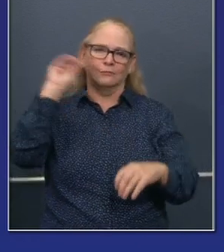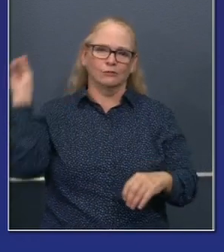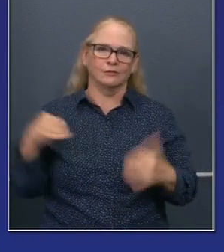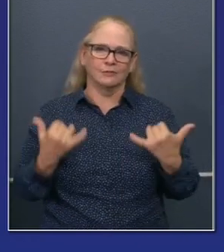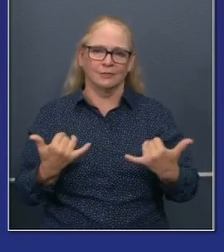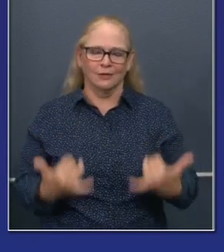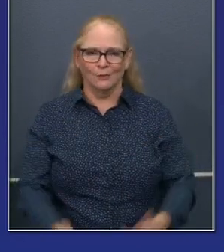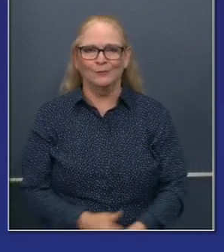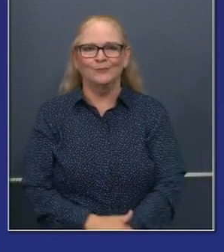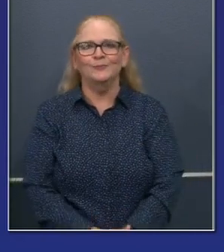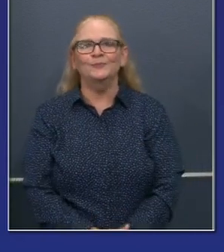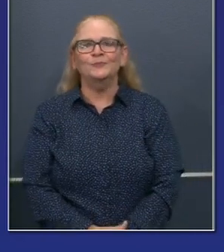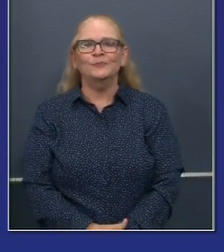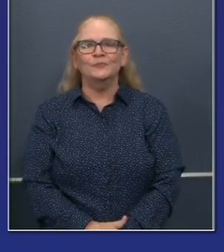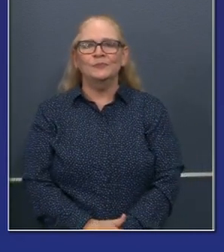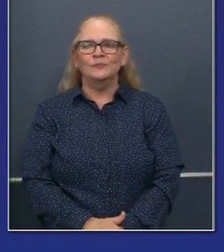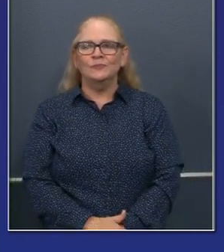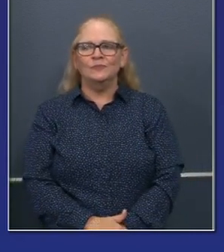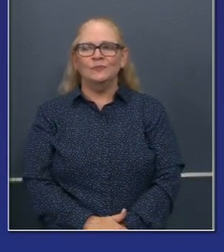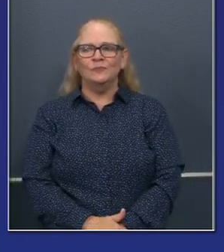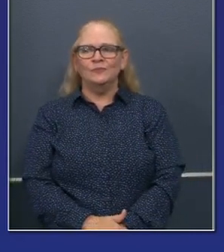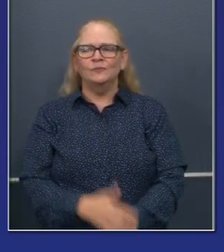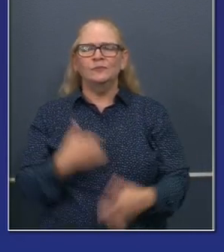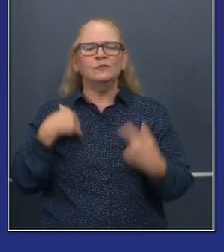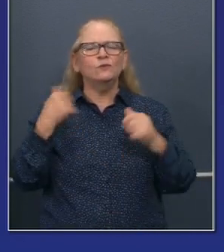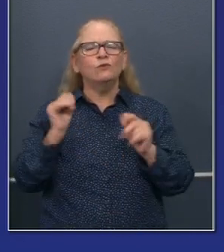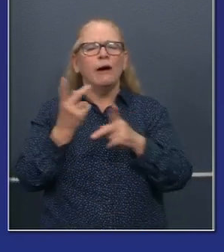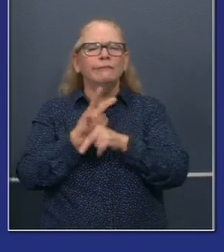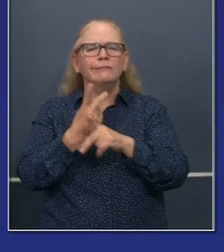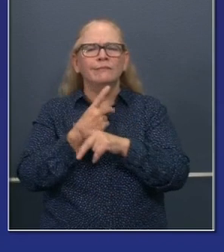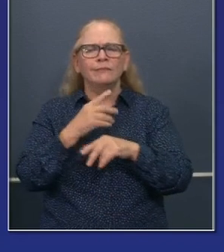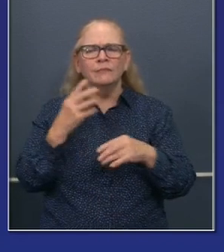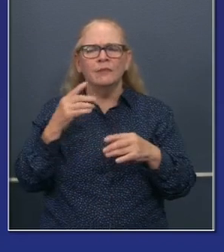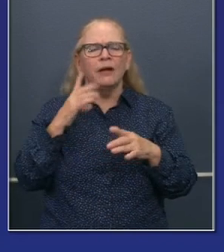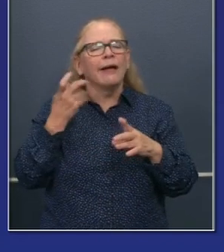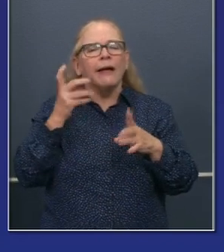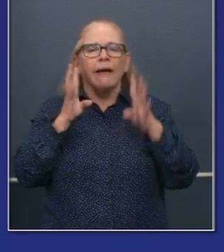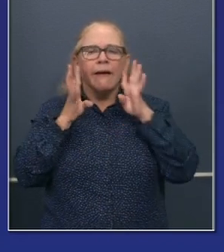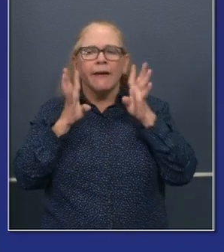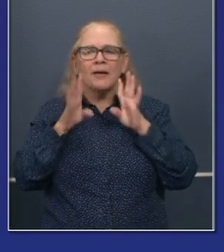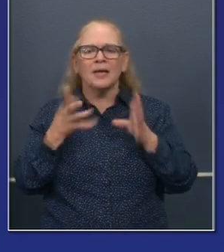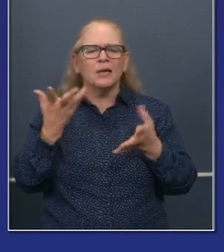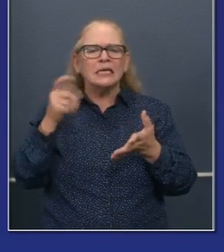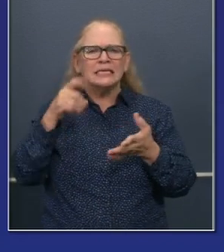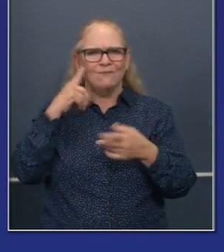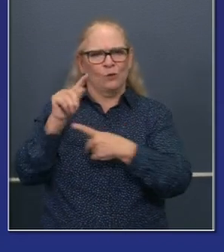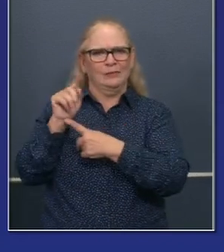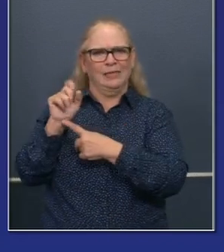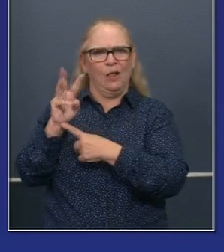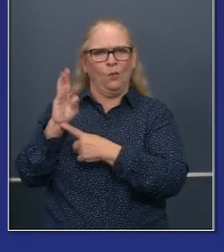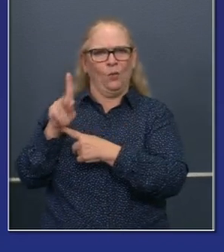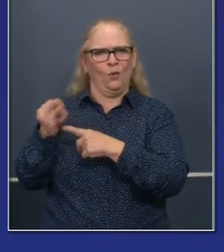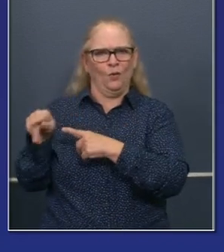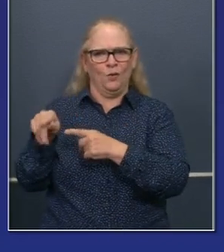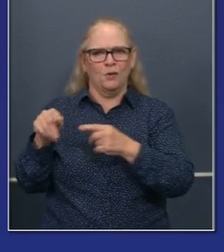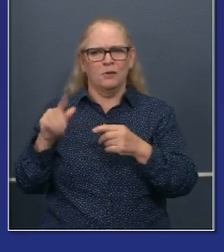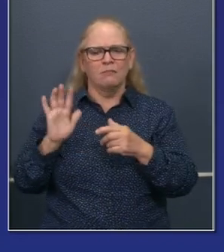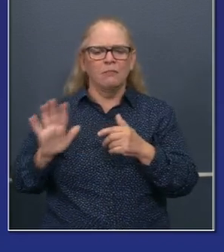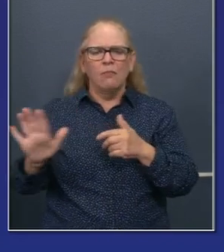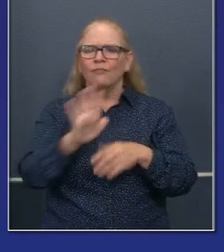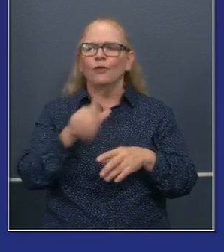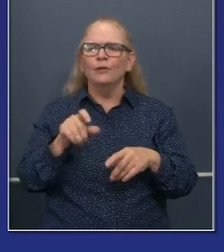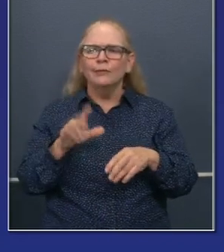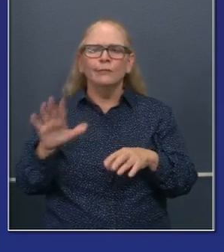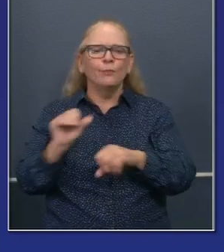consider, uh, some strategies of flexibility, uh, that meet the needs and the rights and our responsibility to protect employees at the same